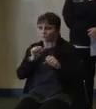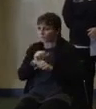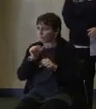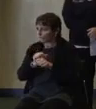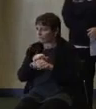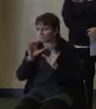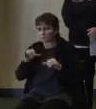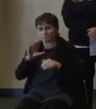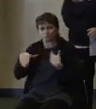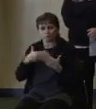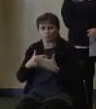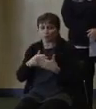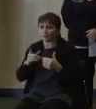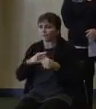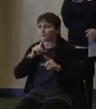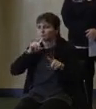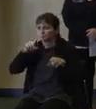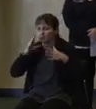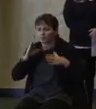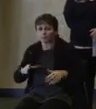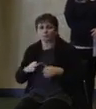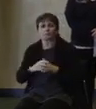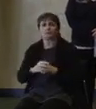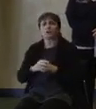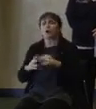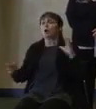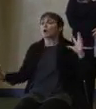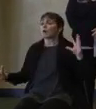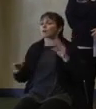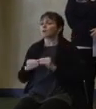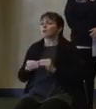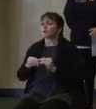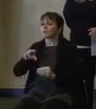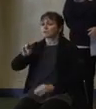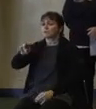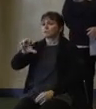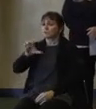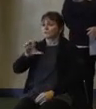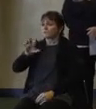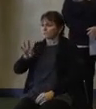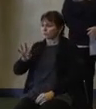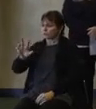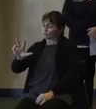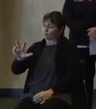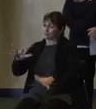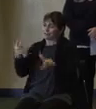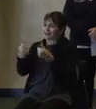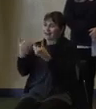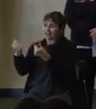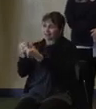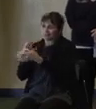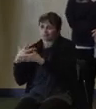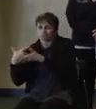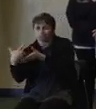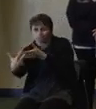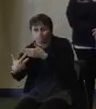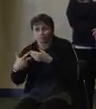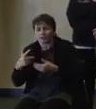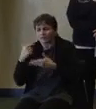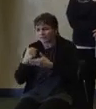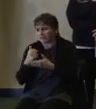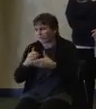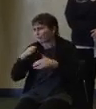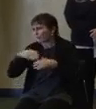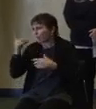Troopers have attended to 743 accidents and responded to 1,362 motorist aides calls.